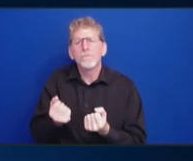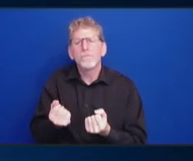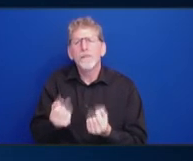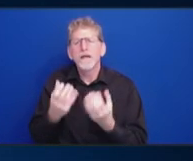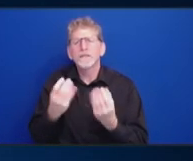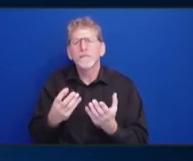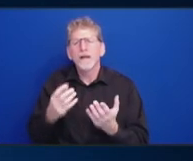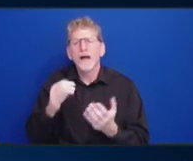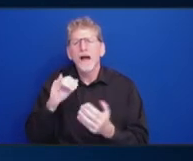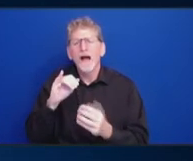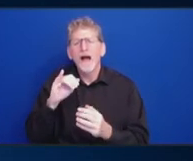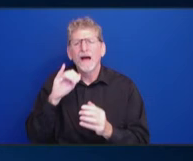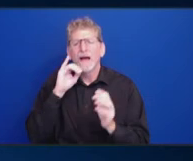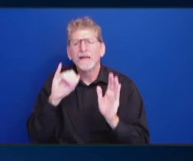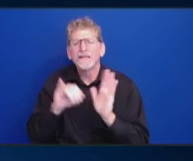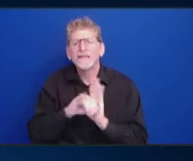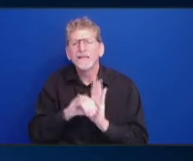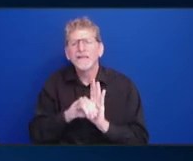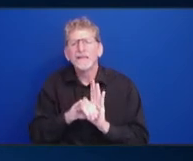community, the Muslim community.